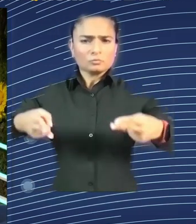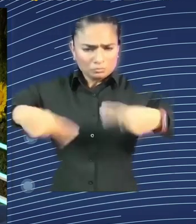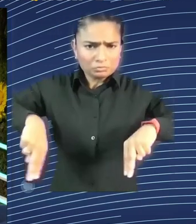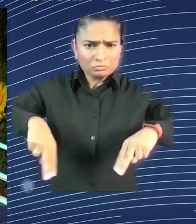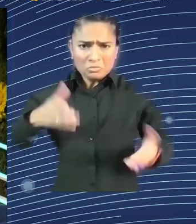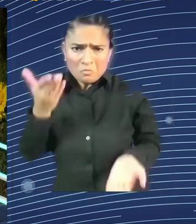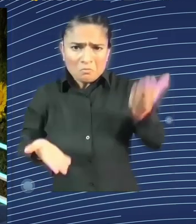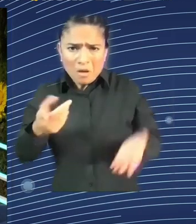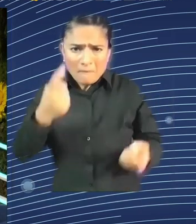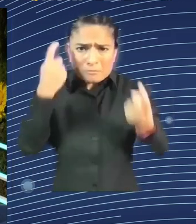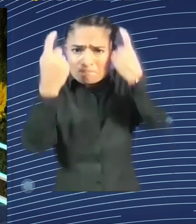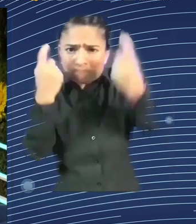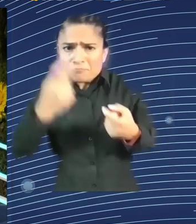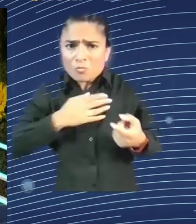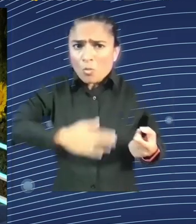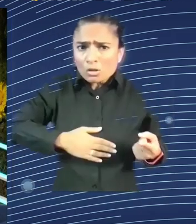Yes, please stand up.